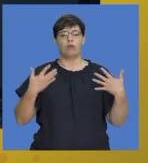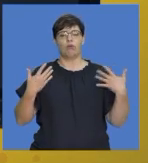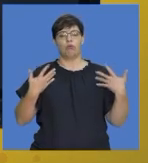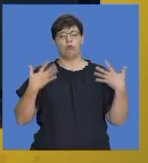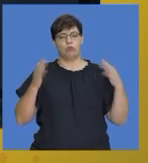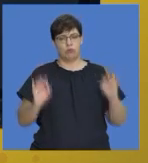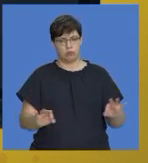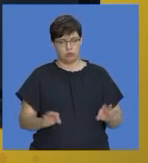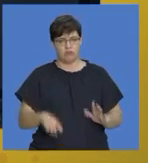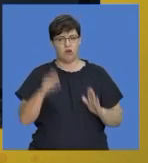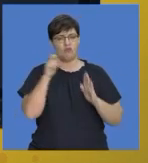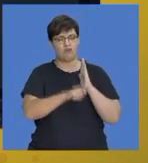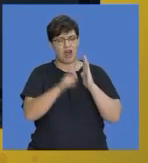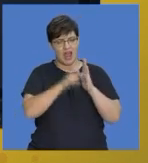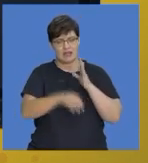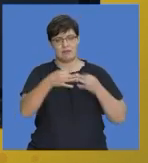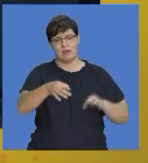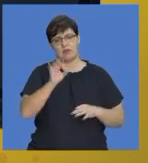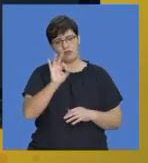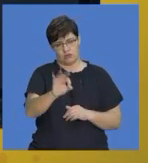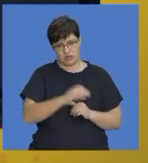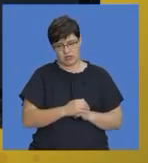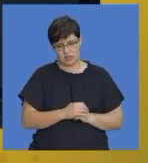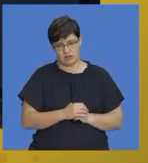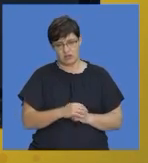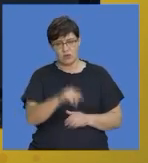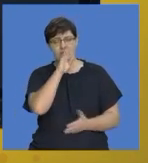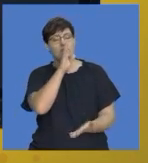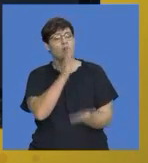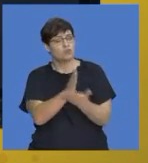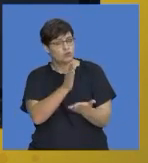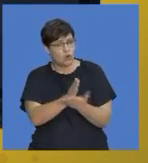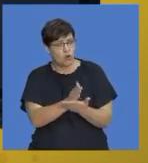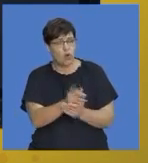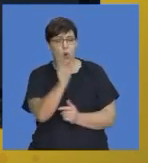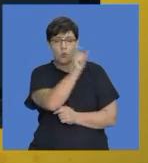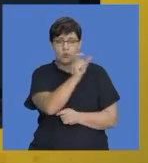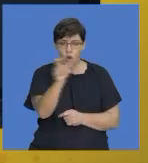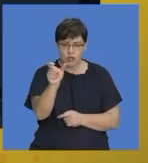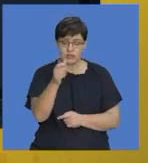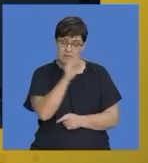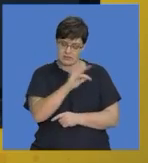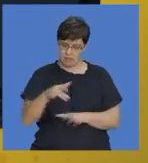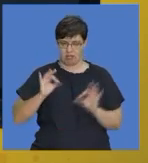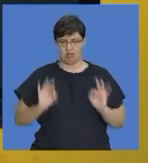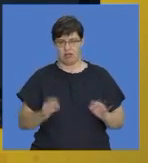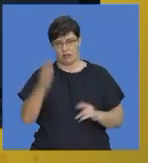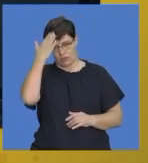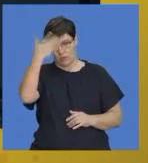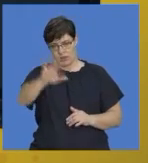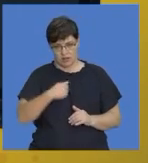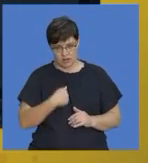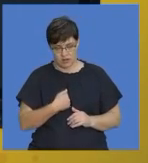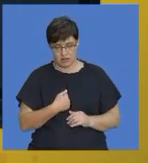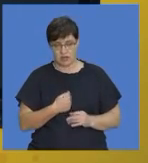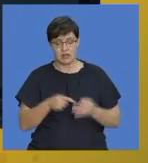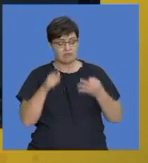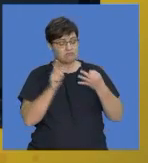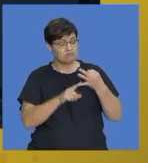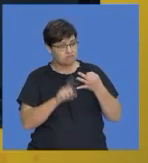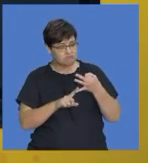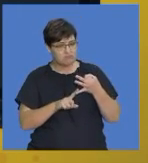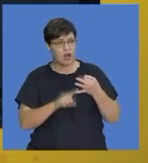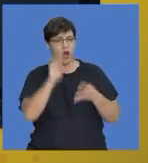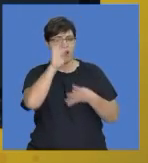you need to ensure that you use words that you can spell you need to also ensure that you are familiar with the formats and whatever